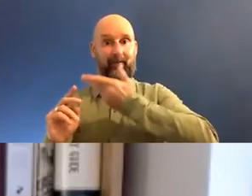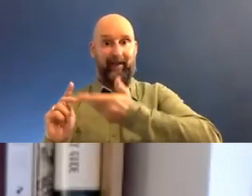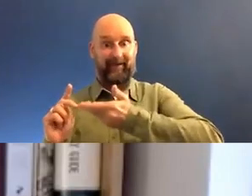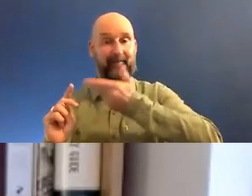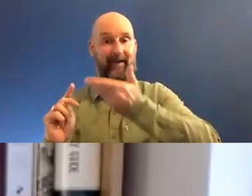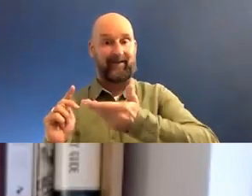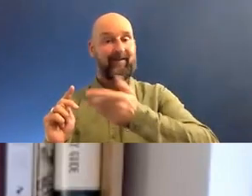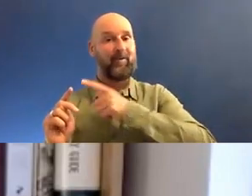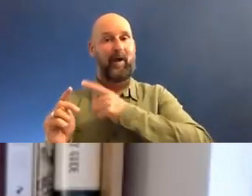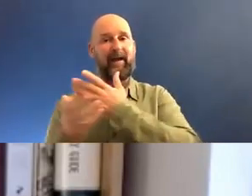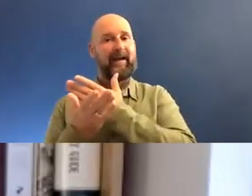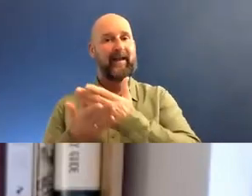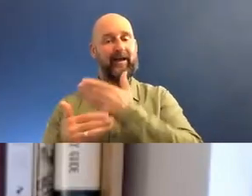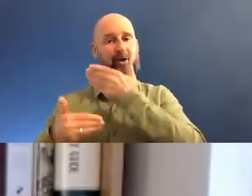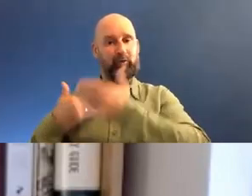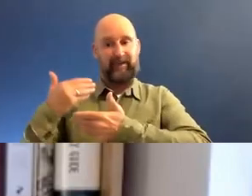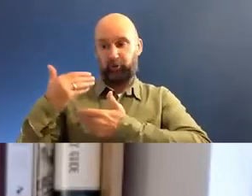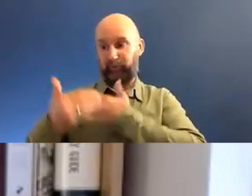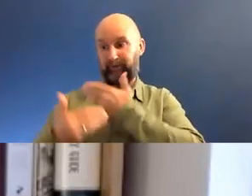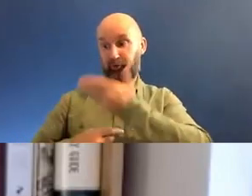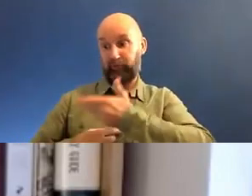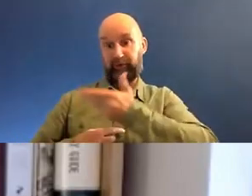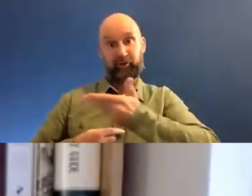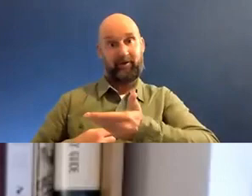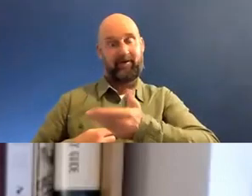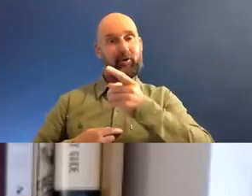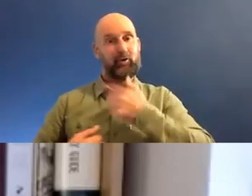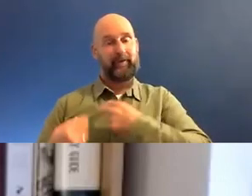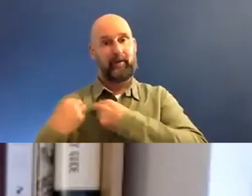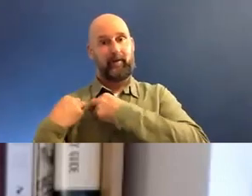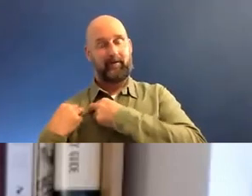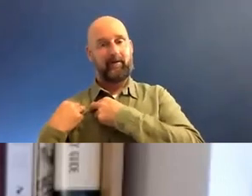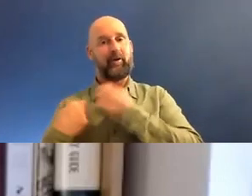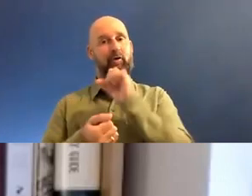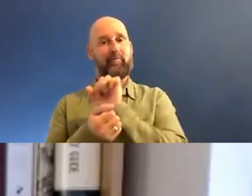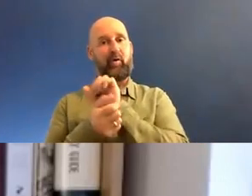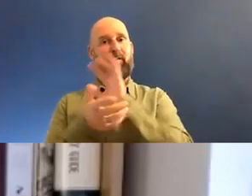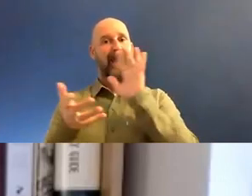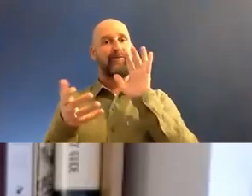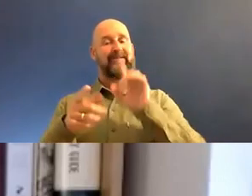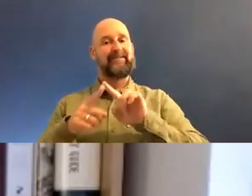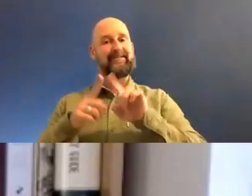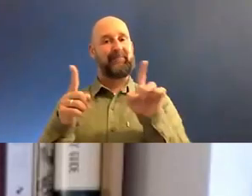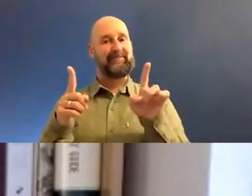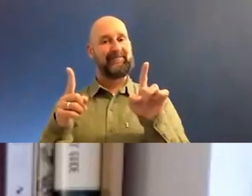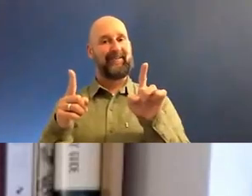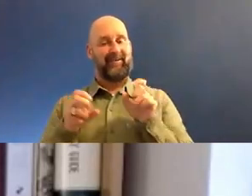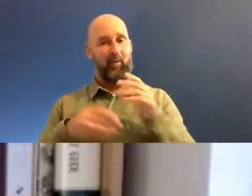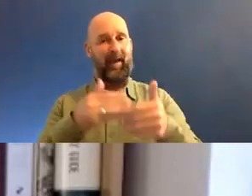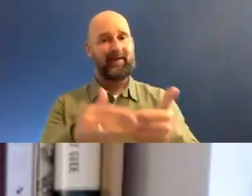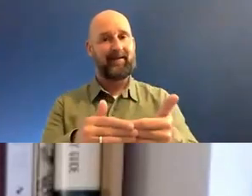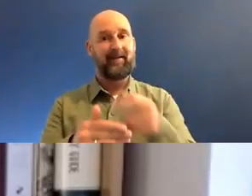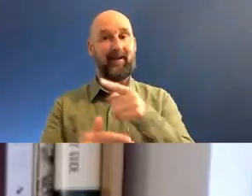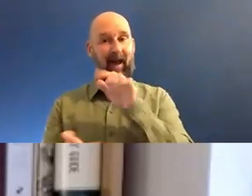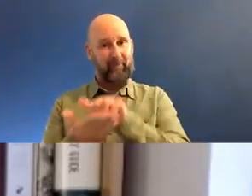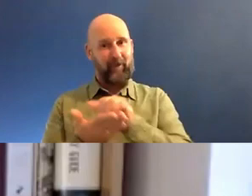a clearly defined tradition and therefore perhaps that breaking out of that tradition was, was a challenge. Am I right in that?